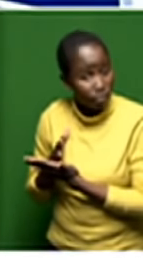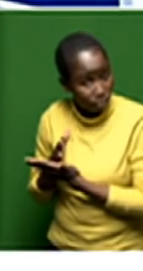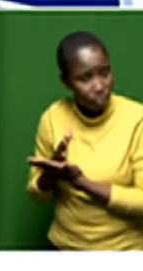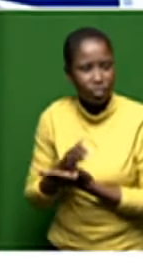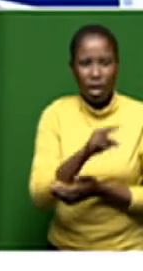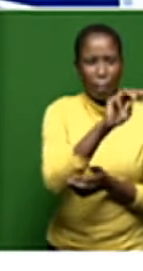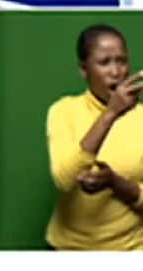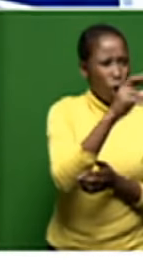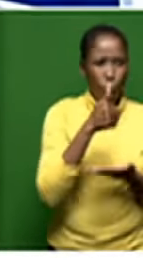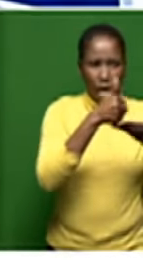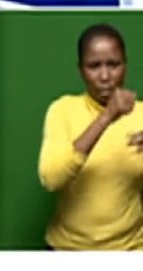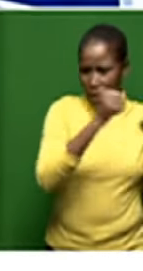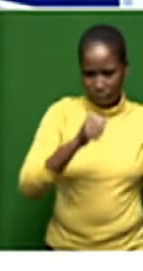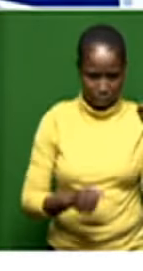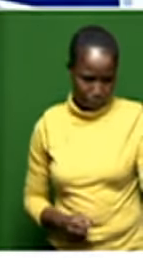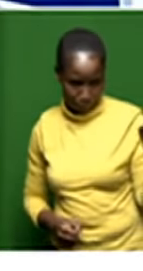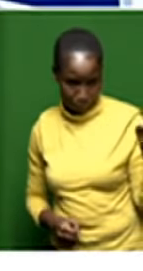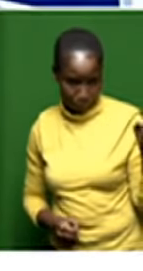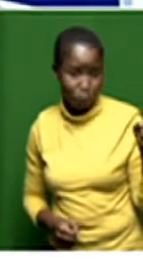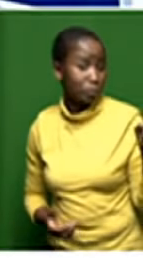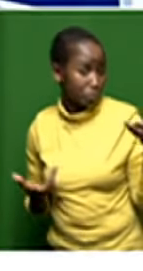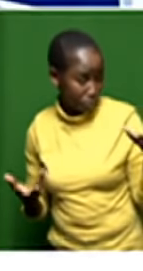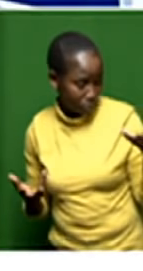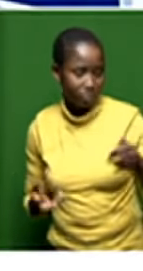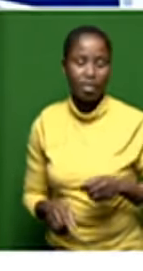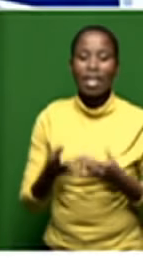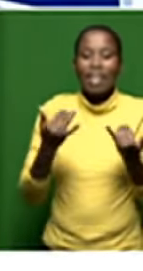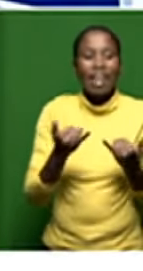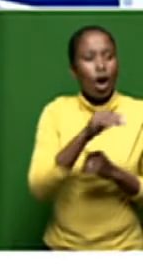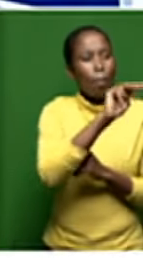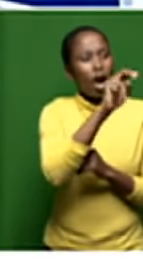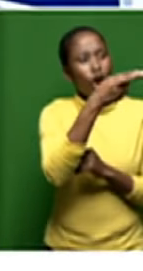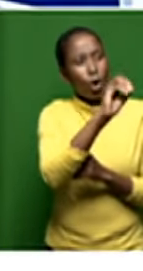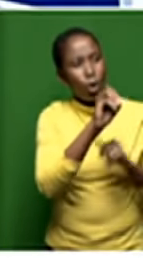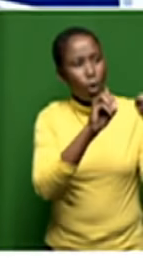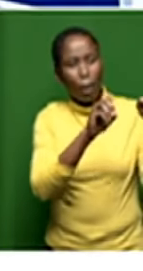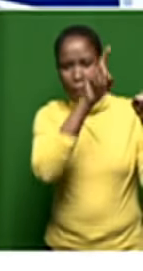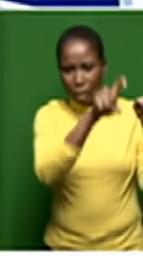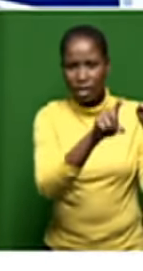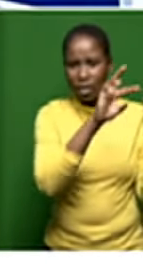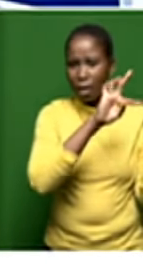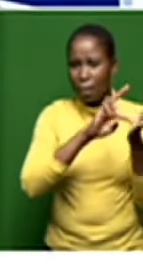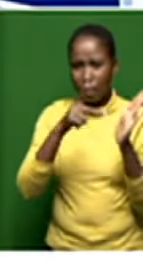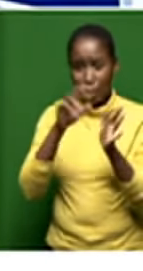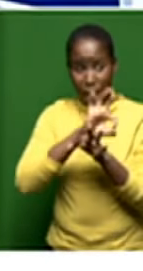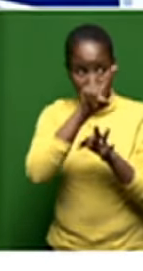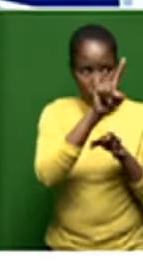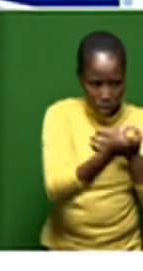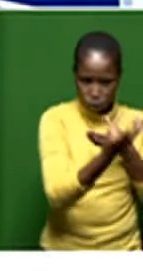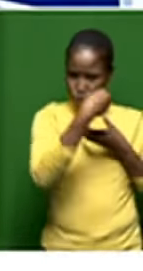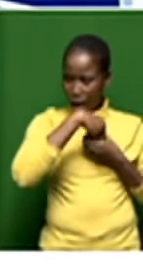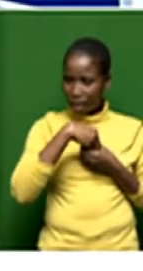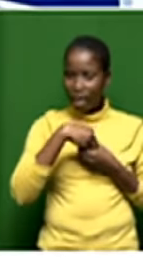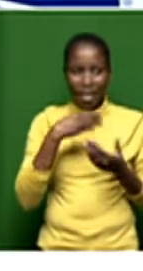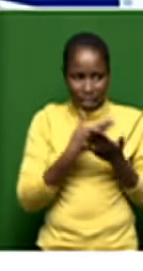under business rescue so surely mango had to feature in your plans you needed to take care of mango